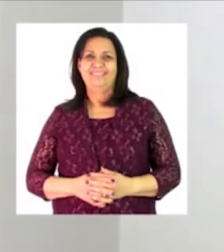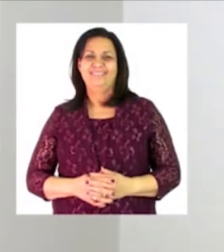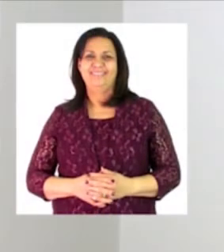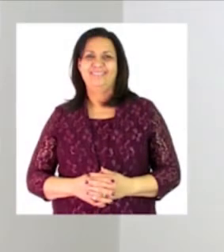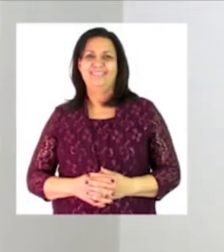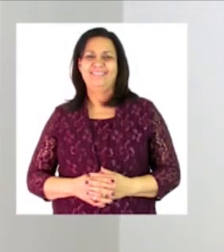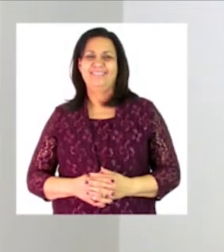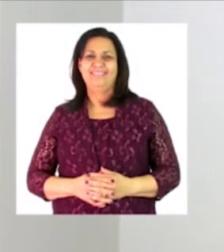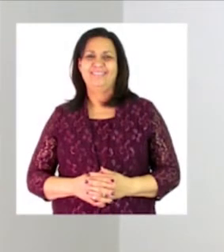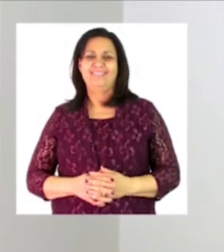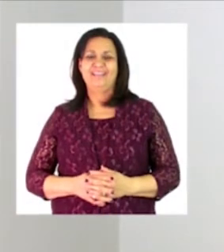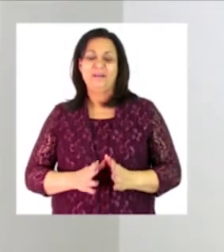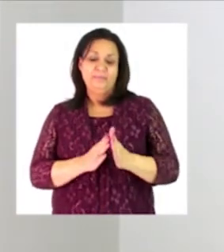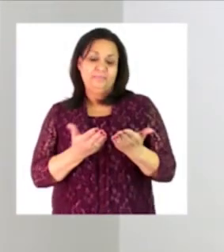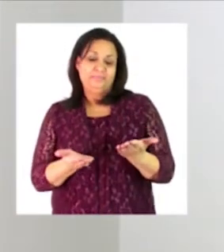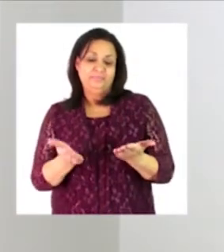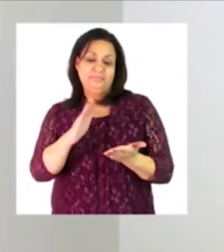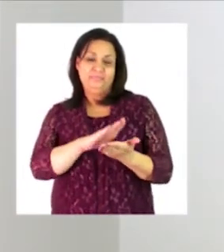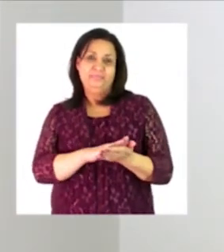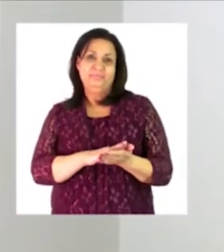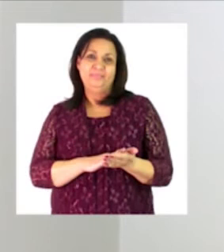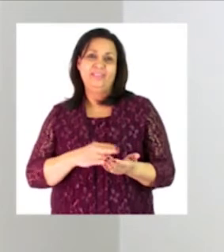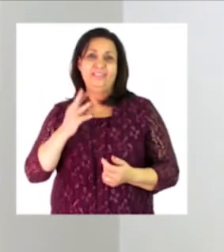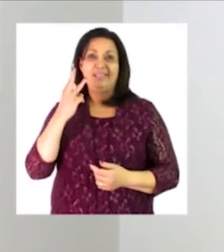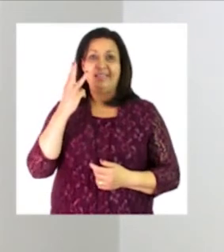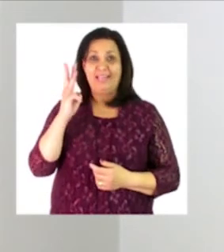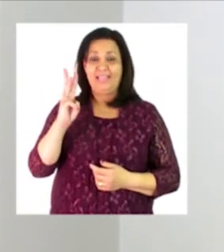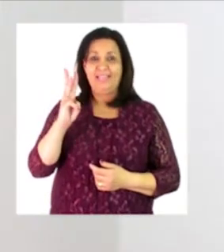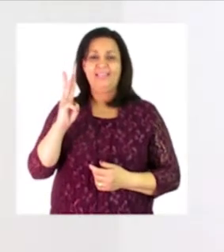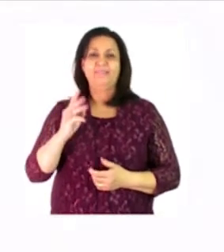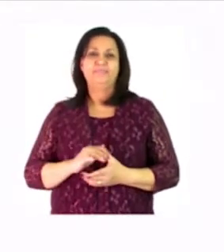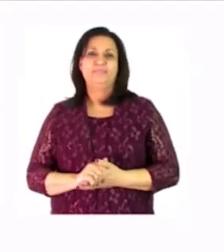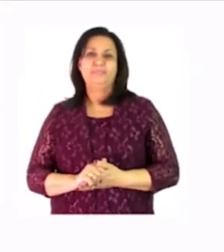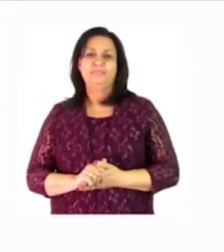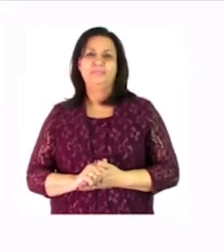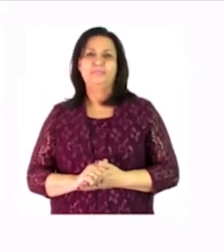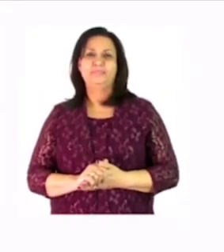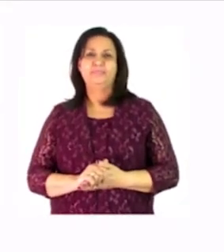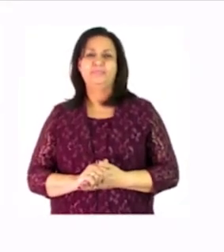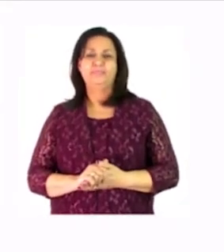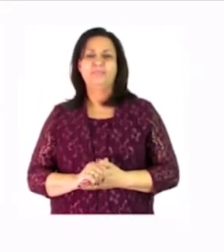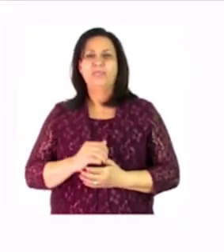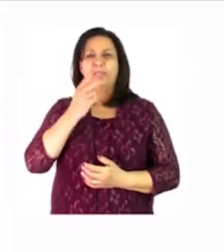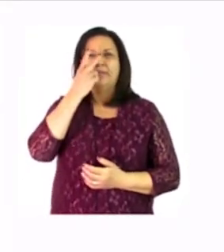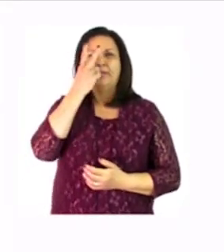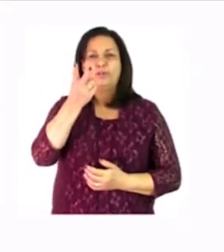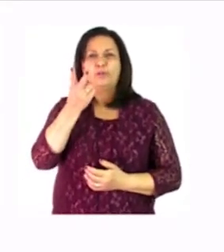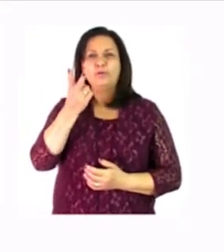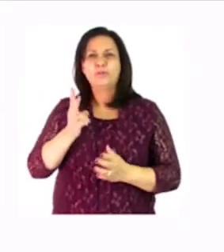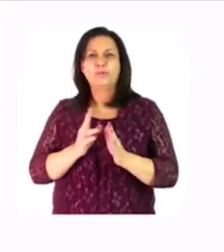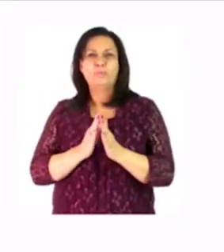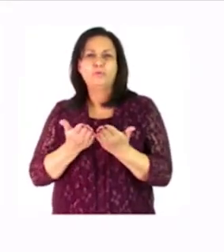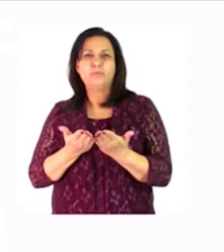let's turn to page three of our booklet if we look at our booklet